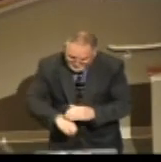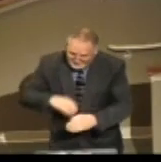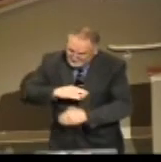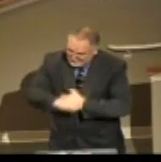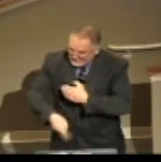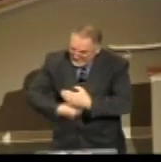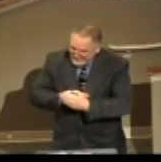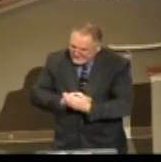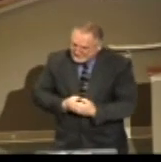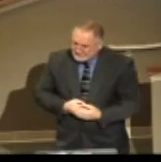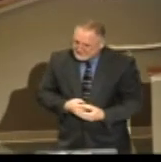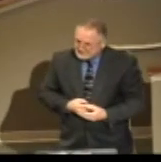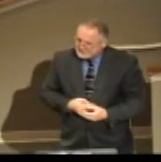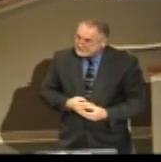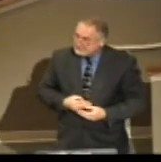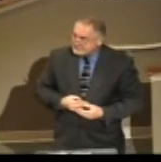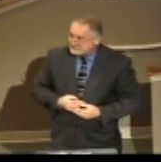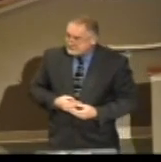And he's not yourself.